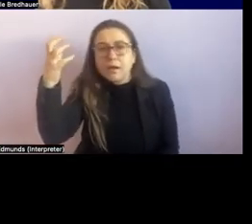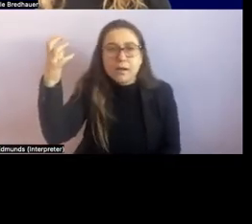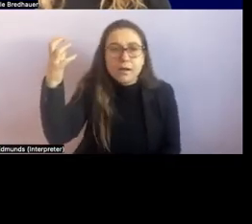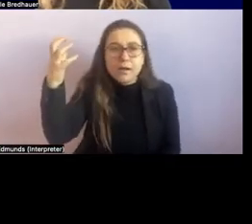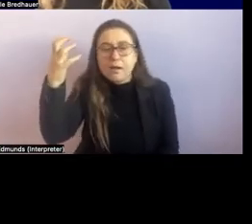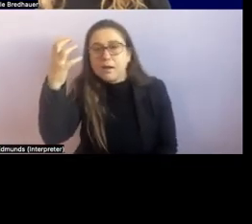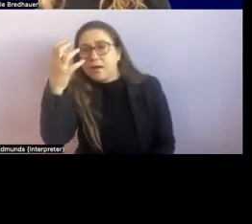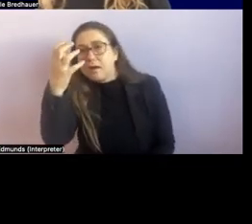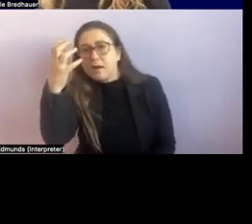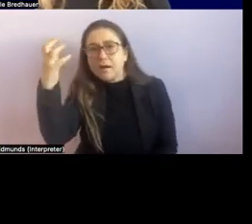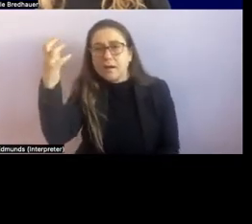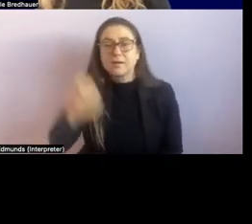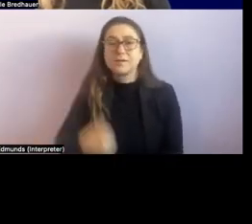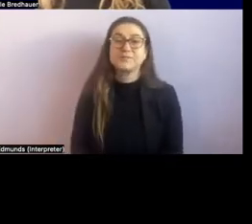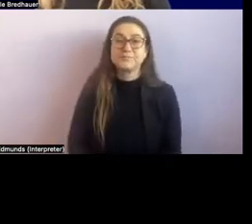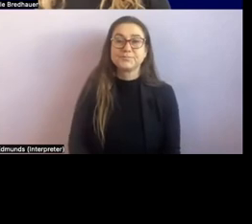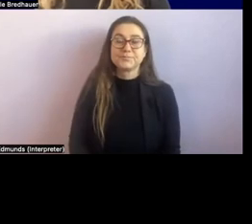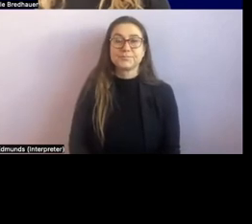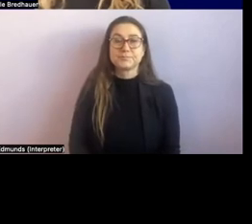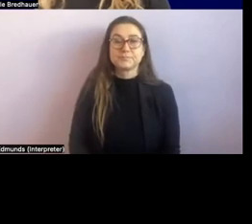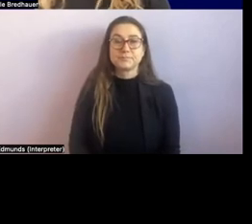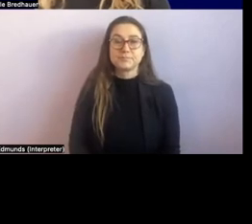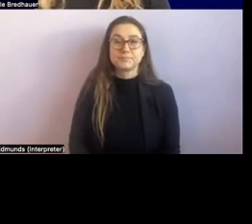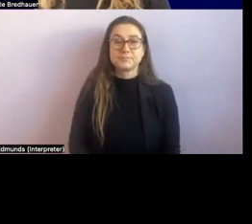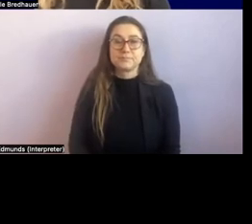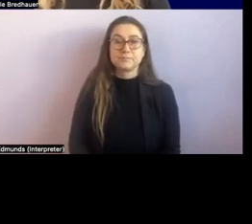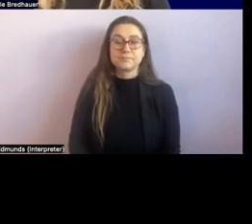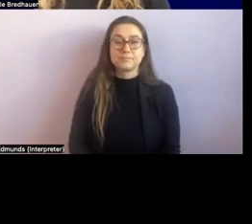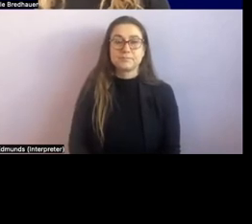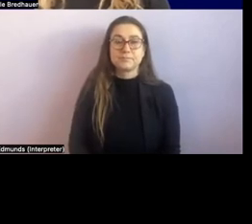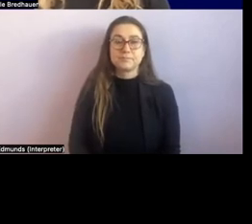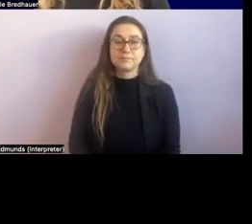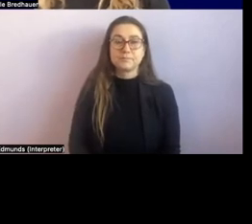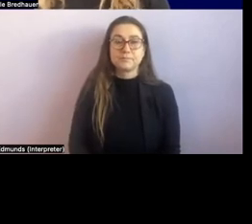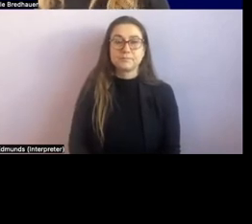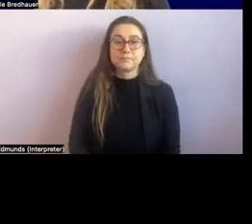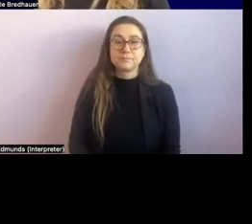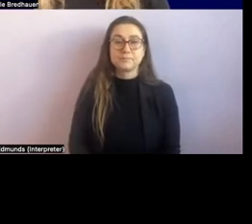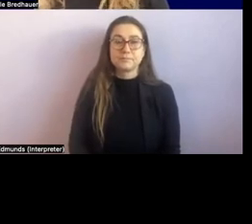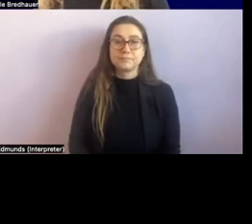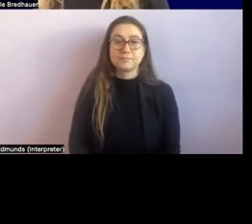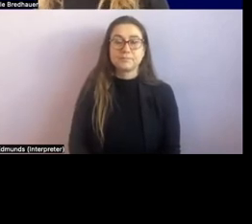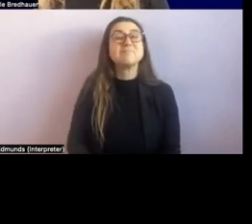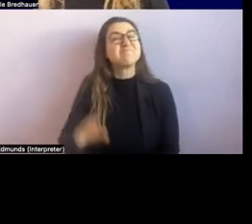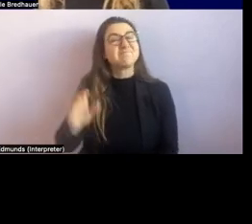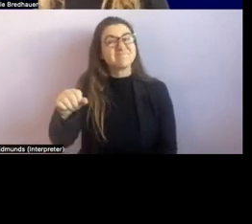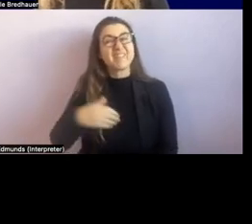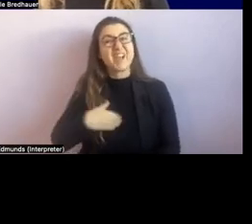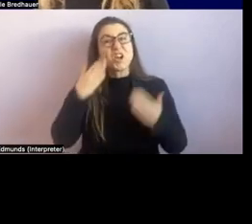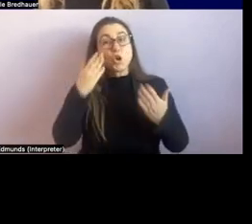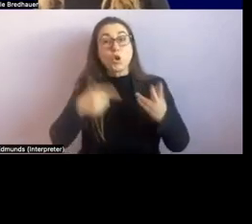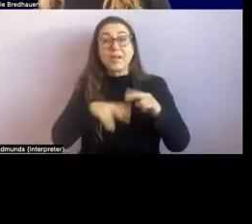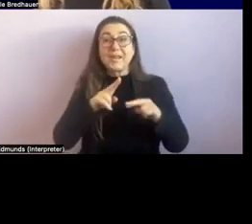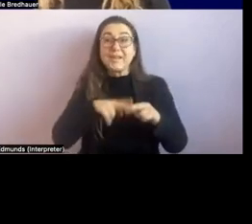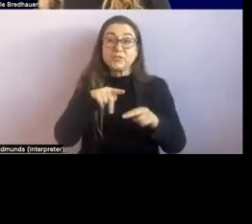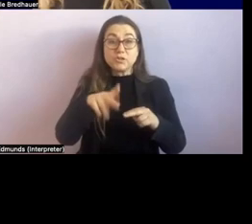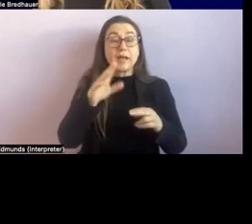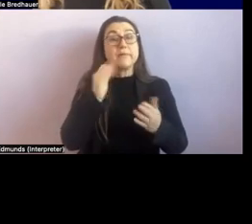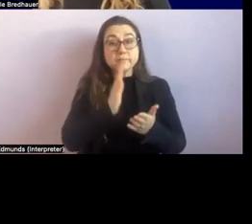yes she was you know i haven't seen um much of her functional vision but we saw a little bit there